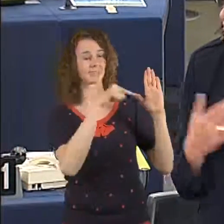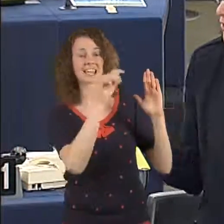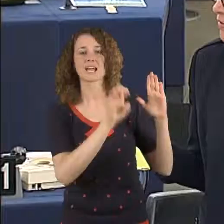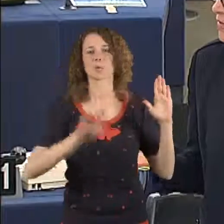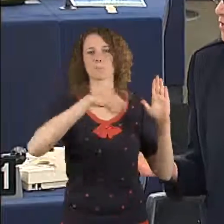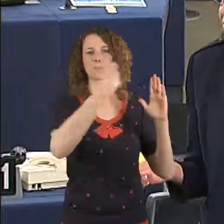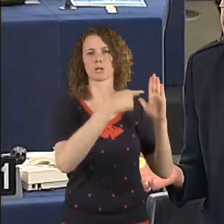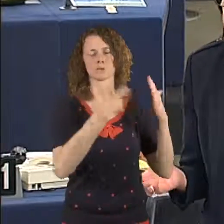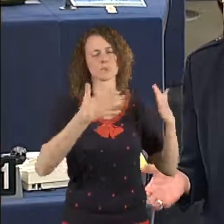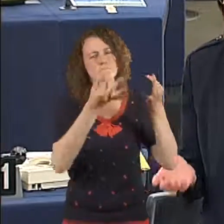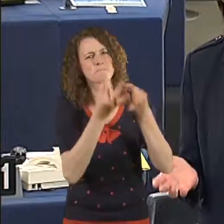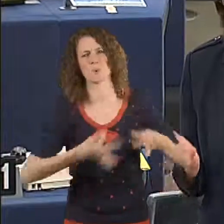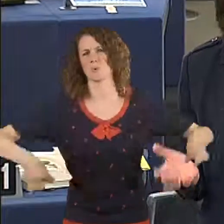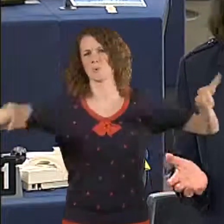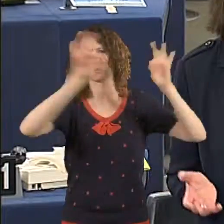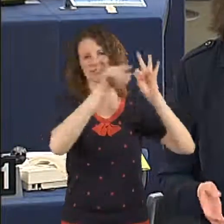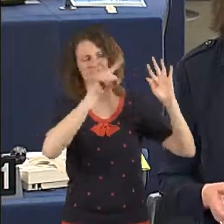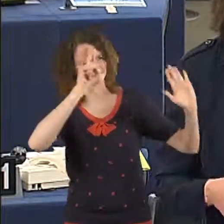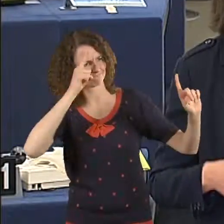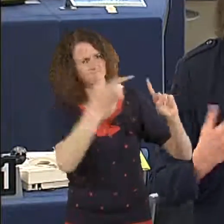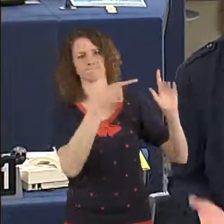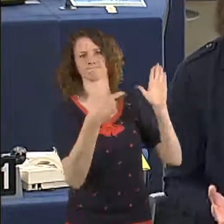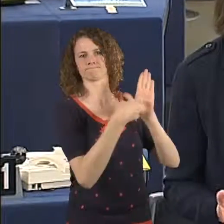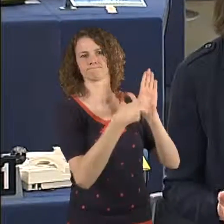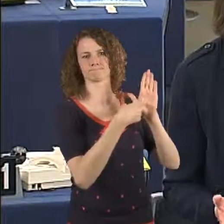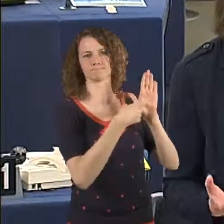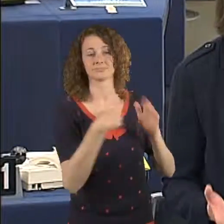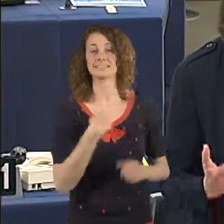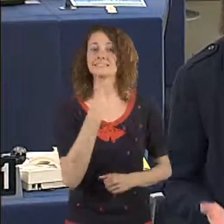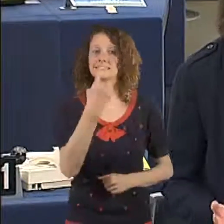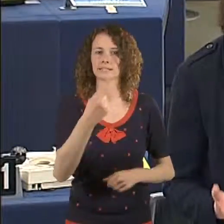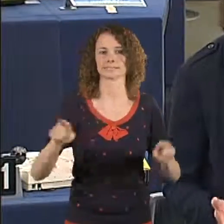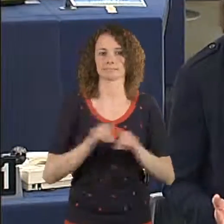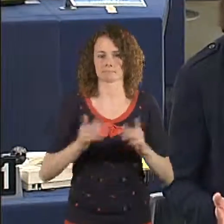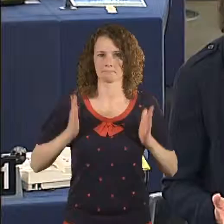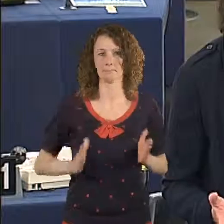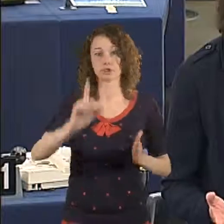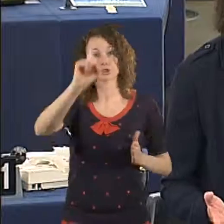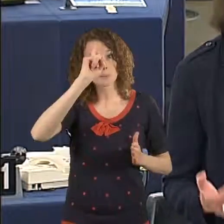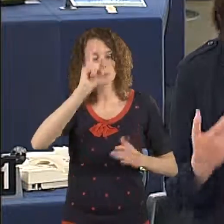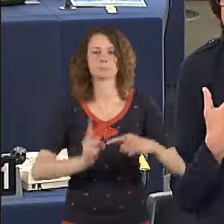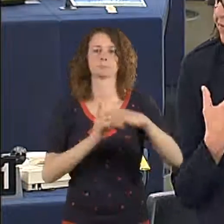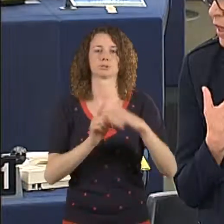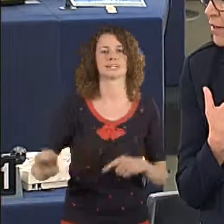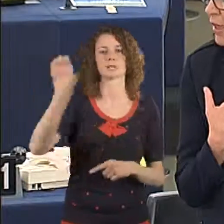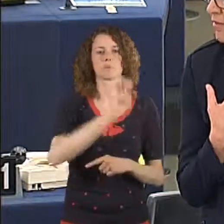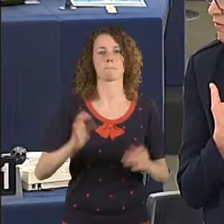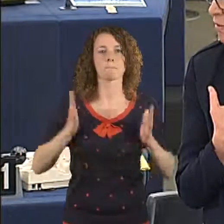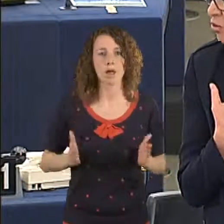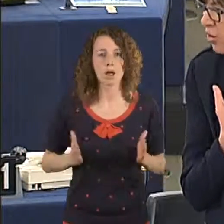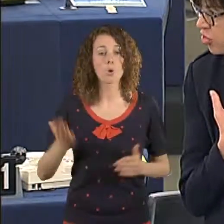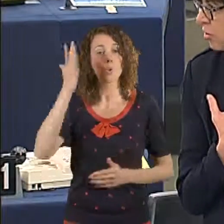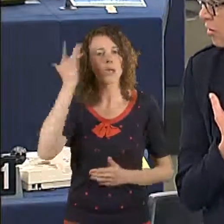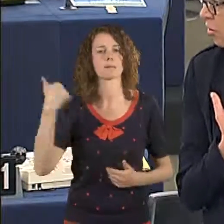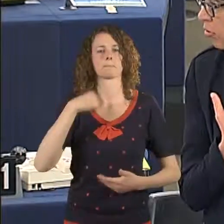of law, I don't know how you see this, but that is the very heart of the European project.